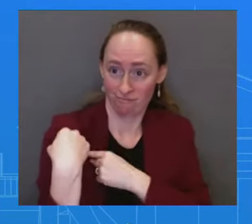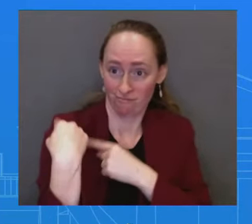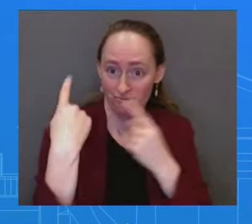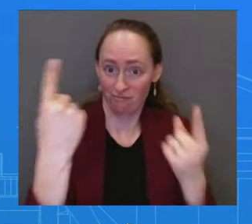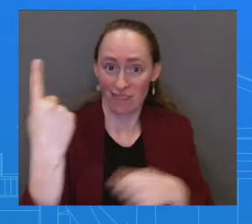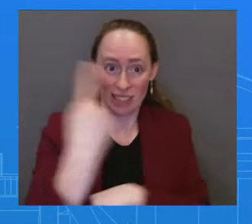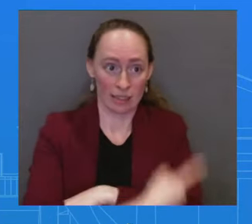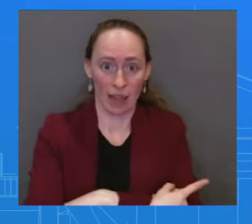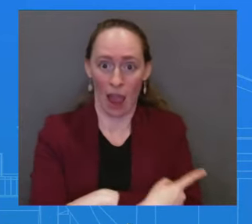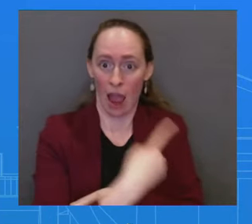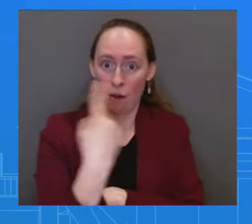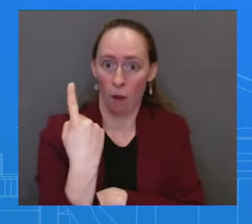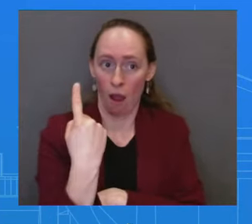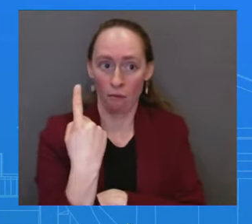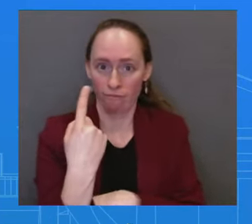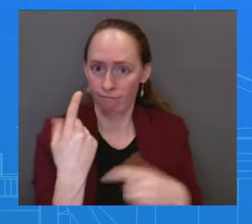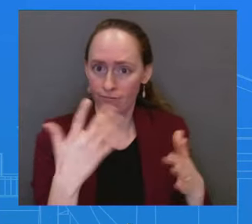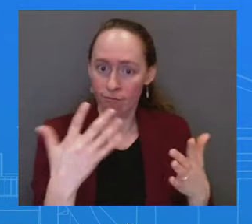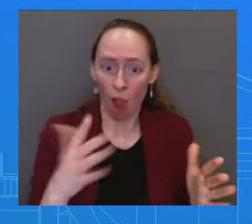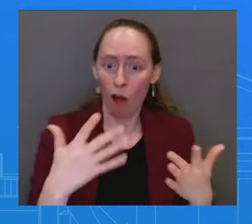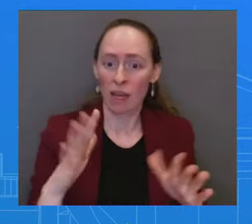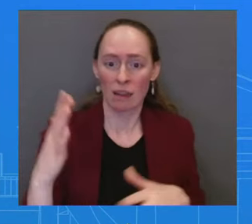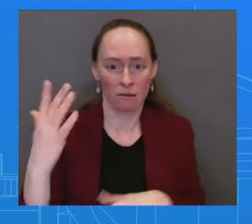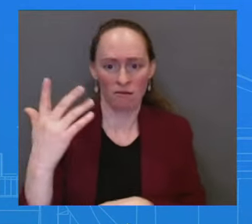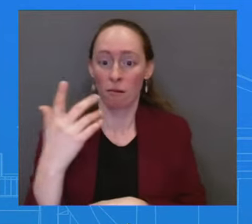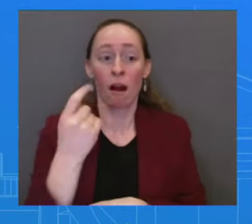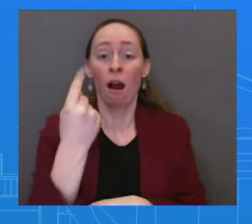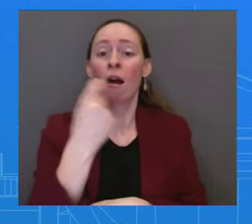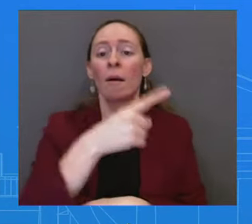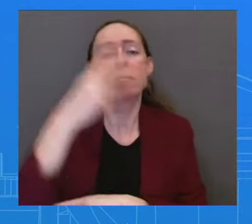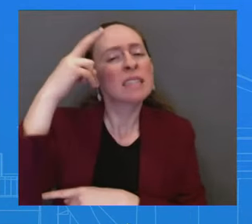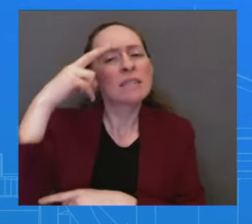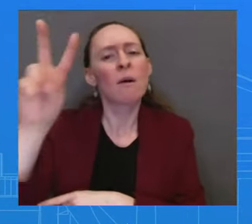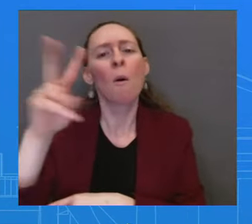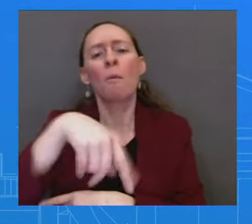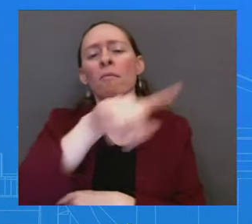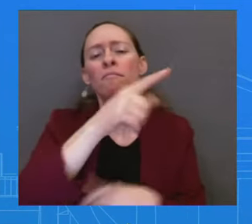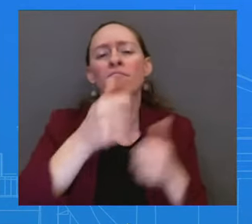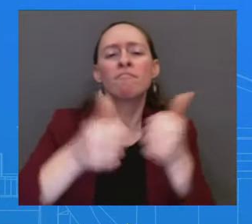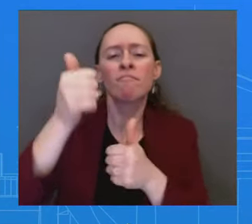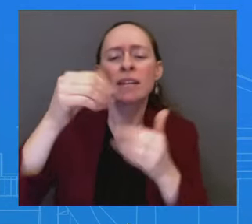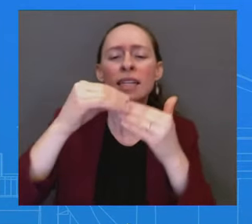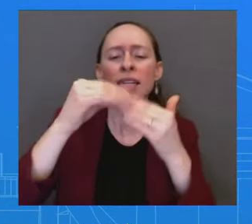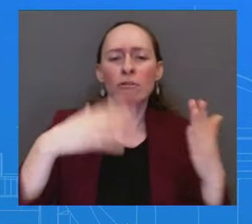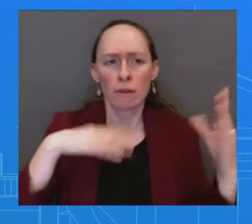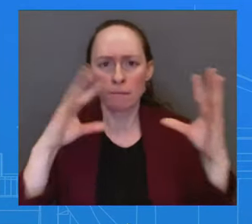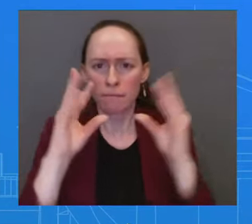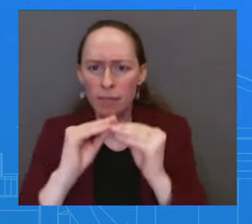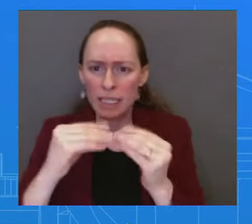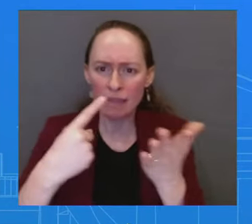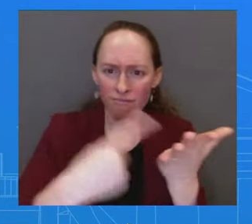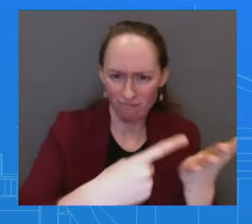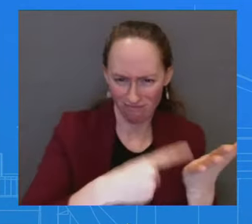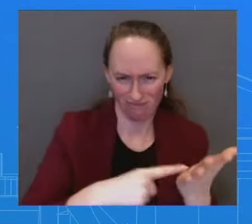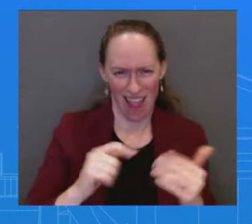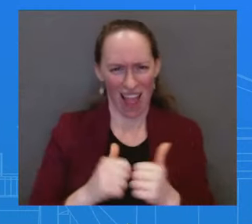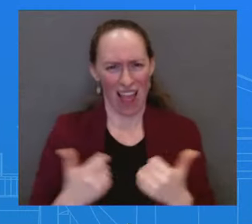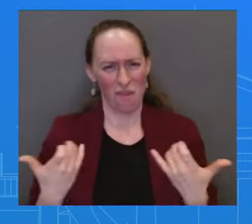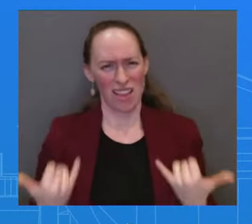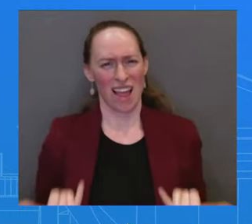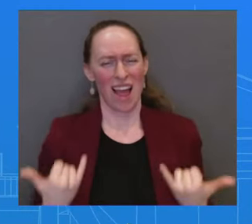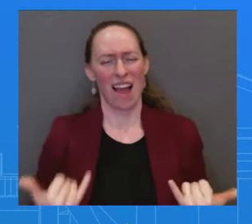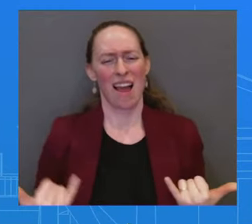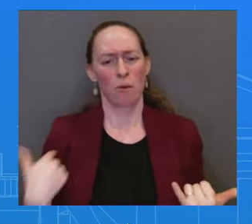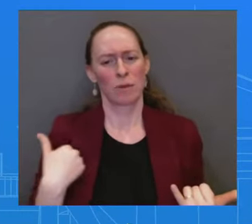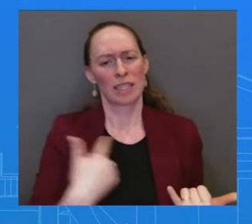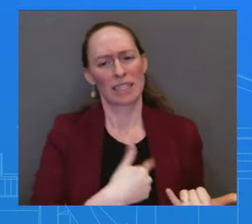talk about how together we have and will continue to try to stem the flow of migrants. You mentioned the numbers. No question there's a lot of people trying